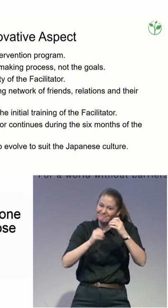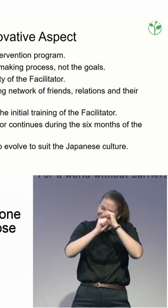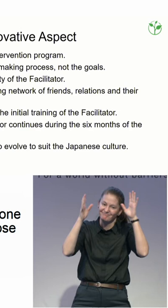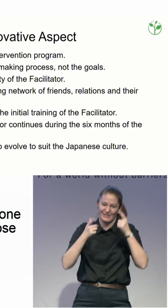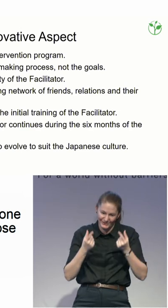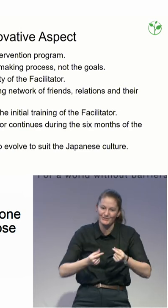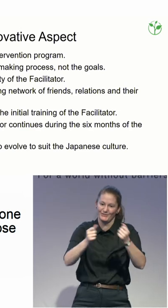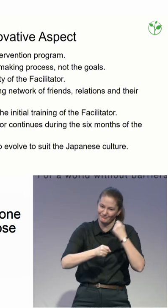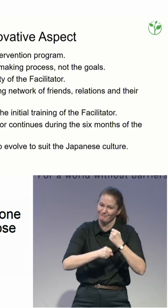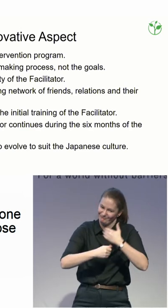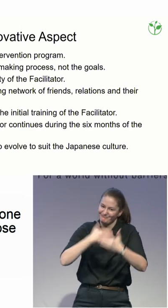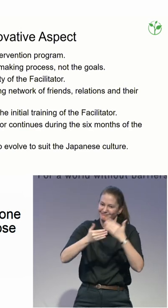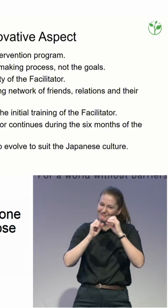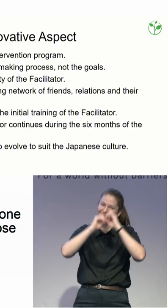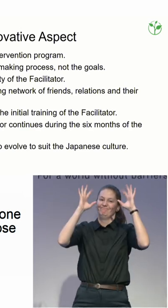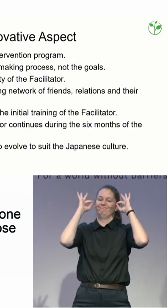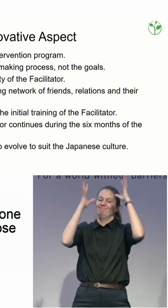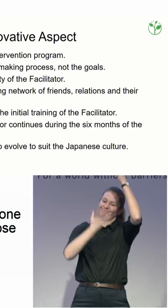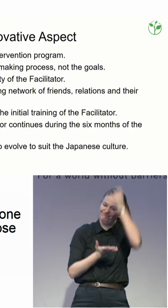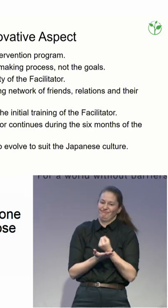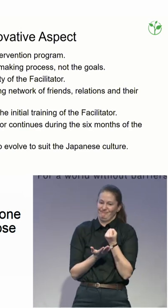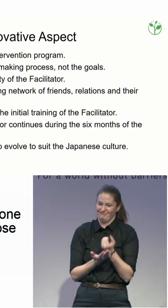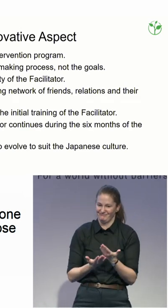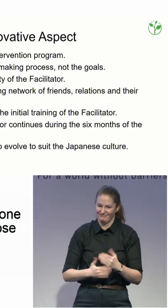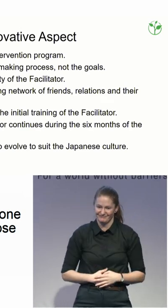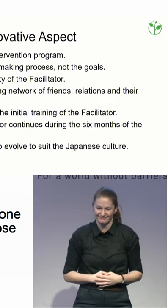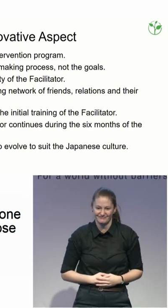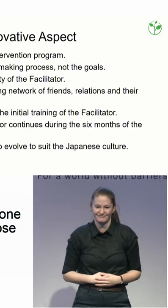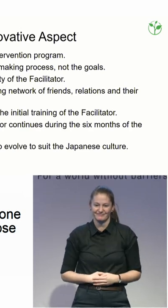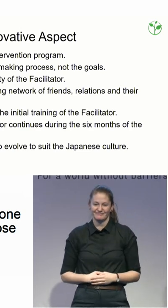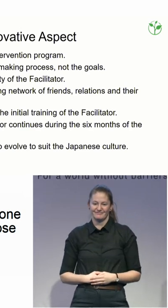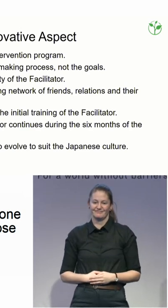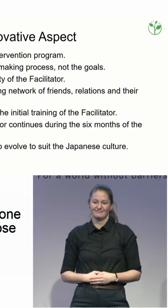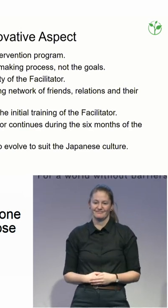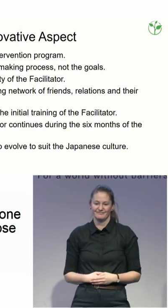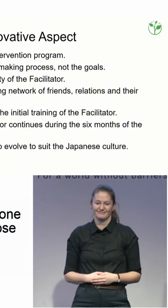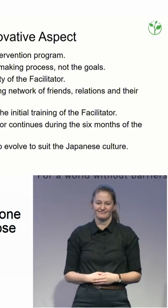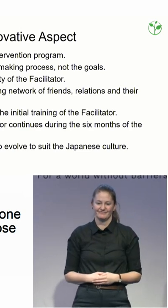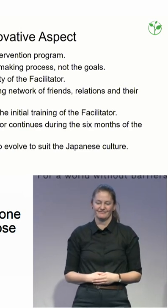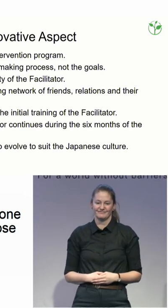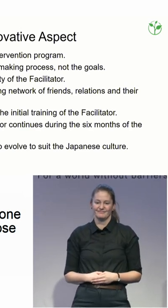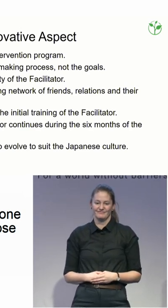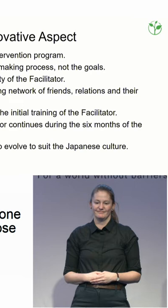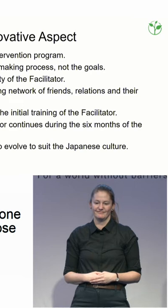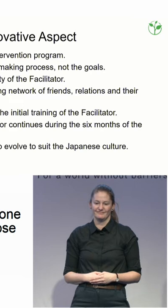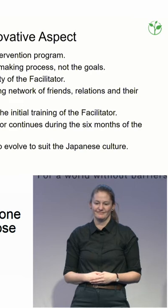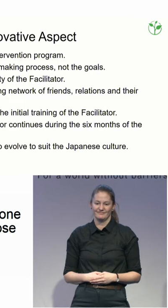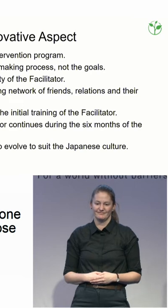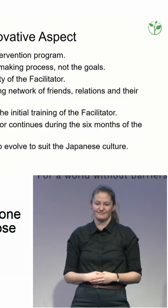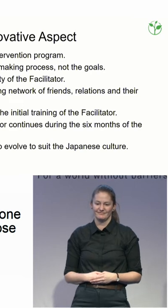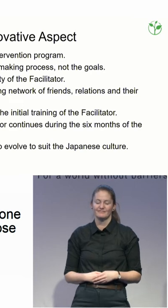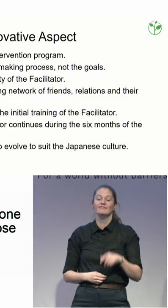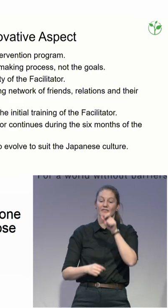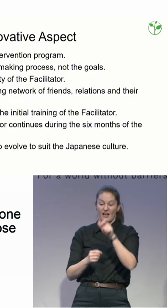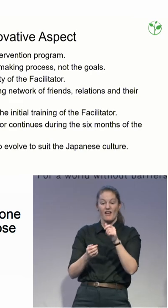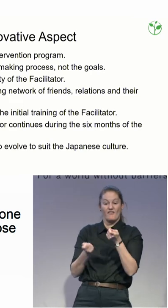It's... The yellow one. OK. OK. The coaching and mentoring is different, and it's